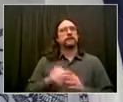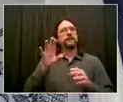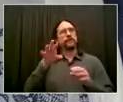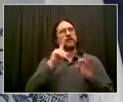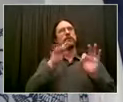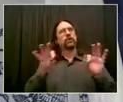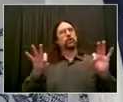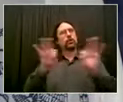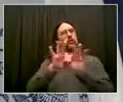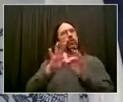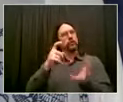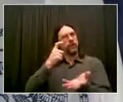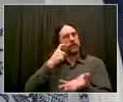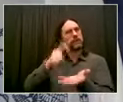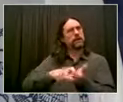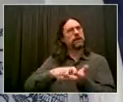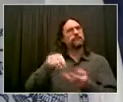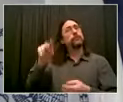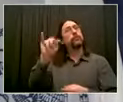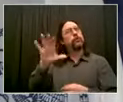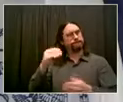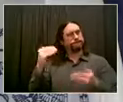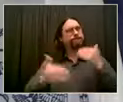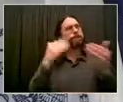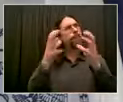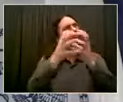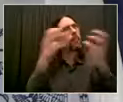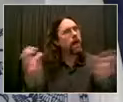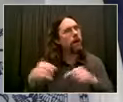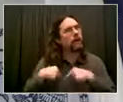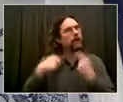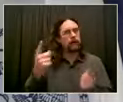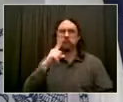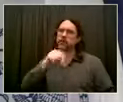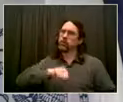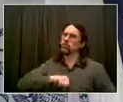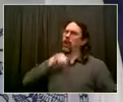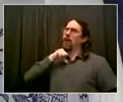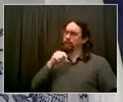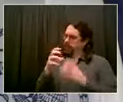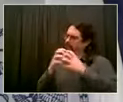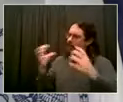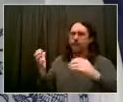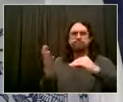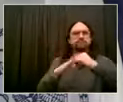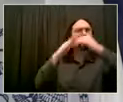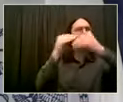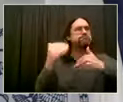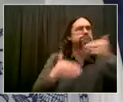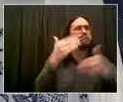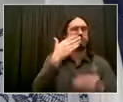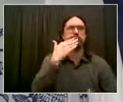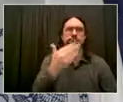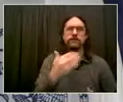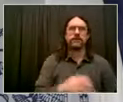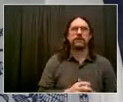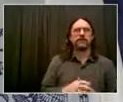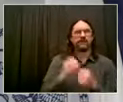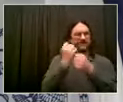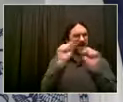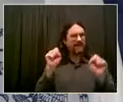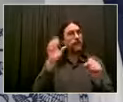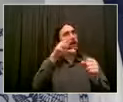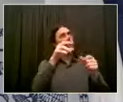It's been very safe. We've seen just a great, great track record. And if you talk about people who have gotten at least one dose, we're almost